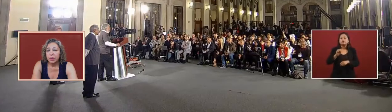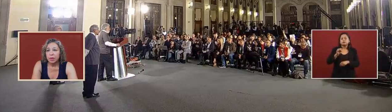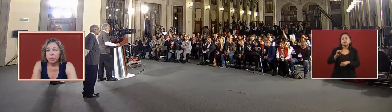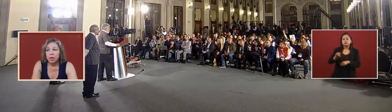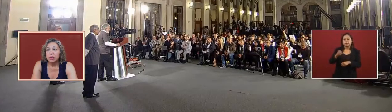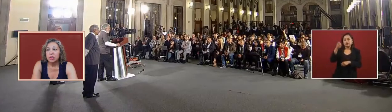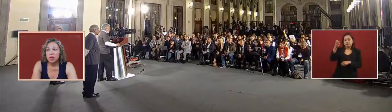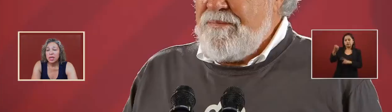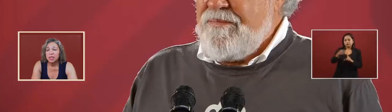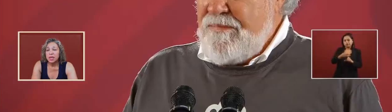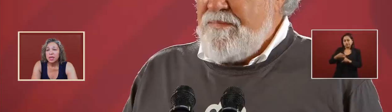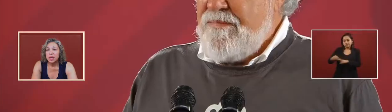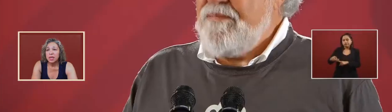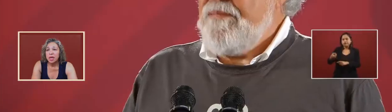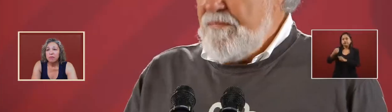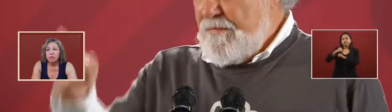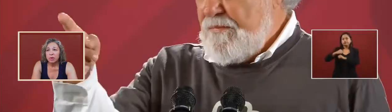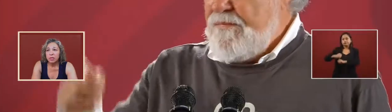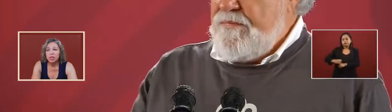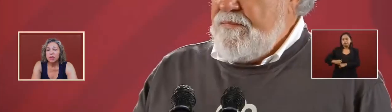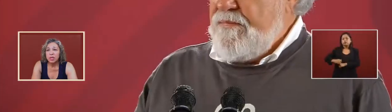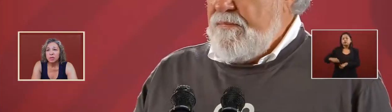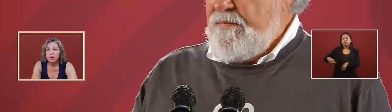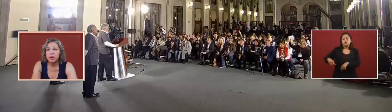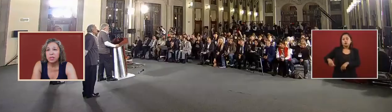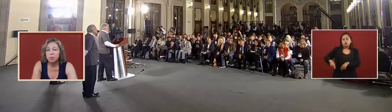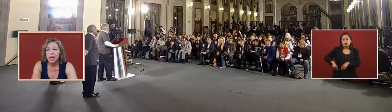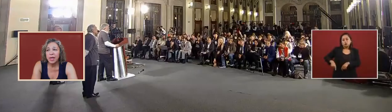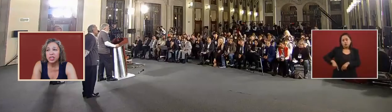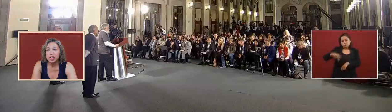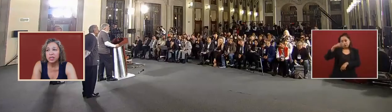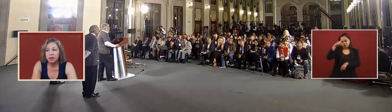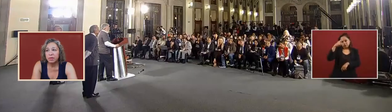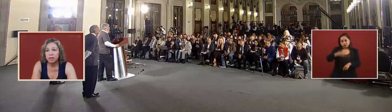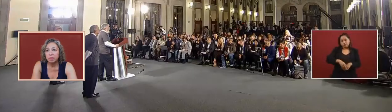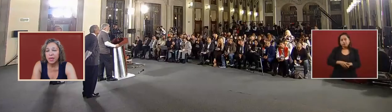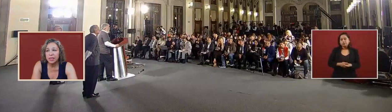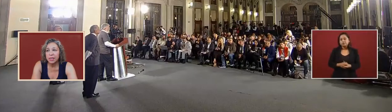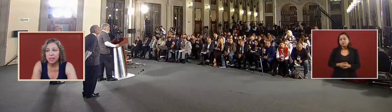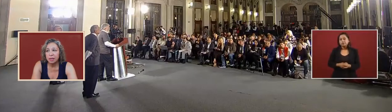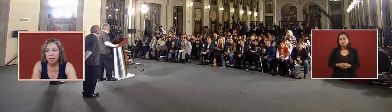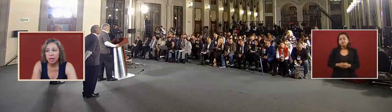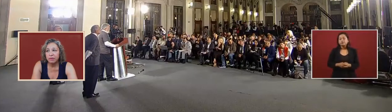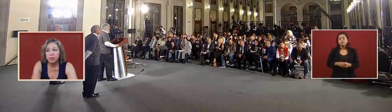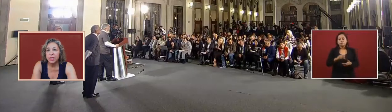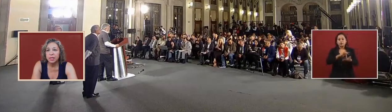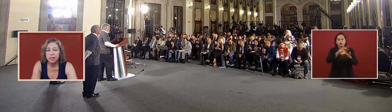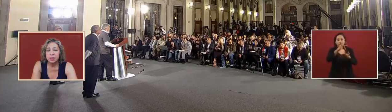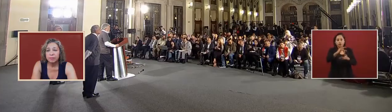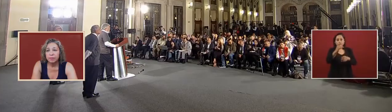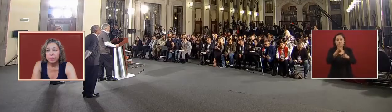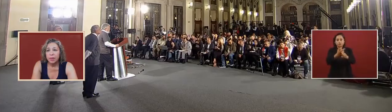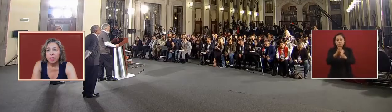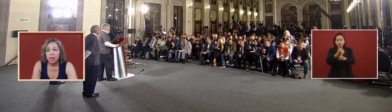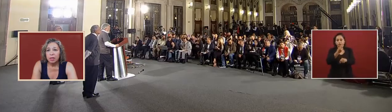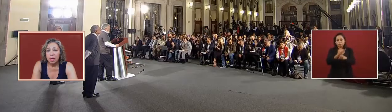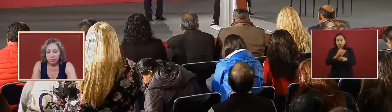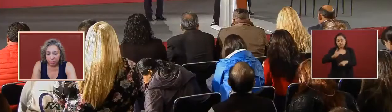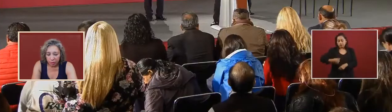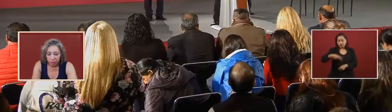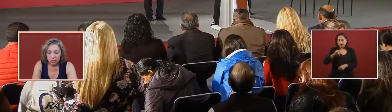so yes they did a forced disappearance by agents of the mexican government uh